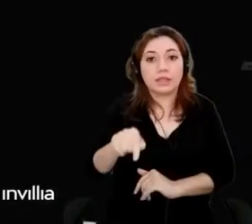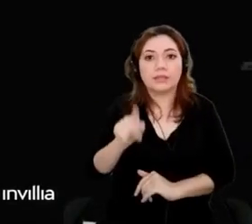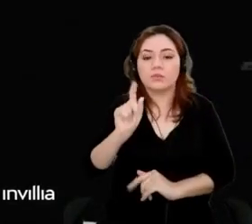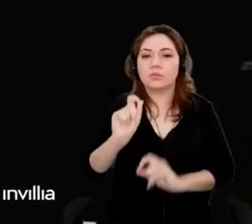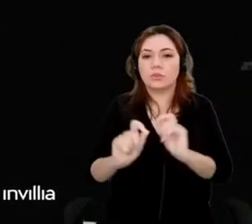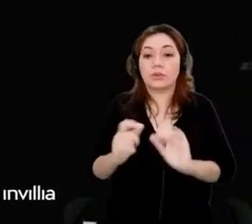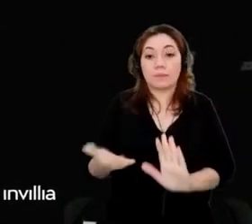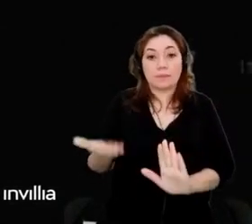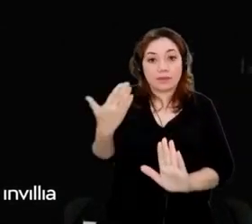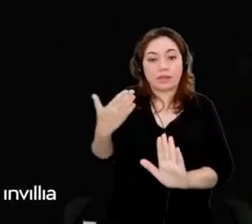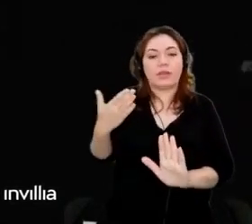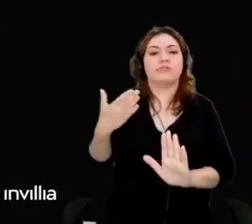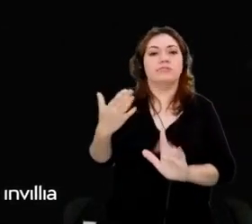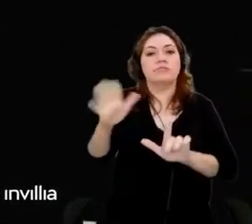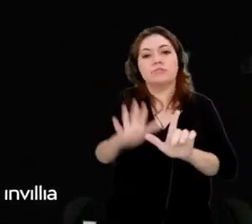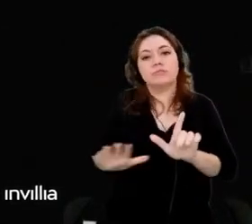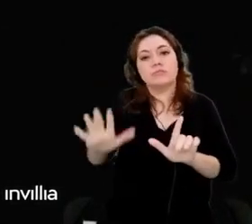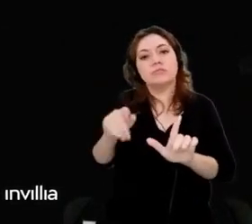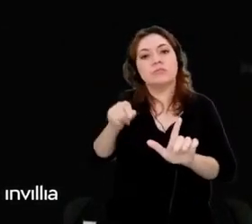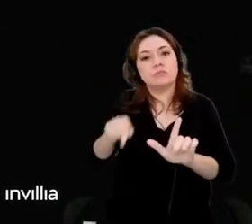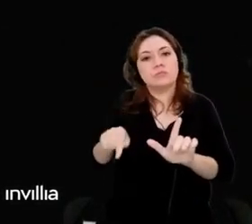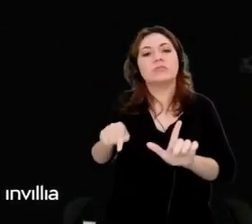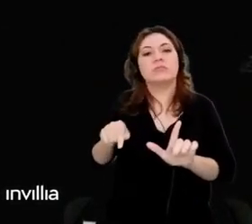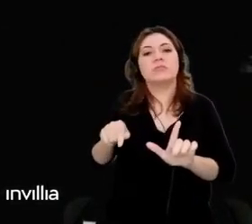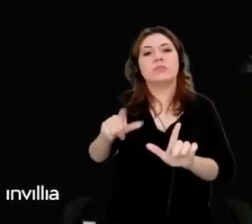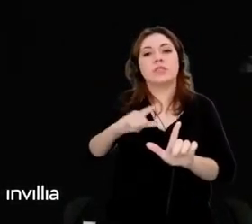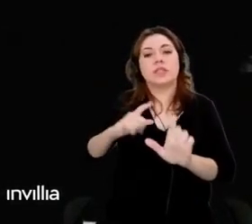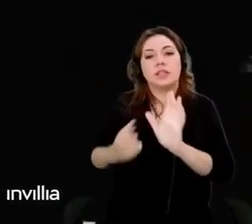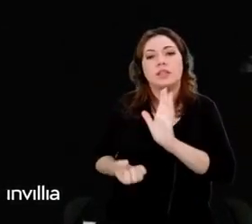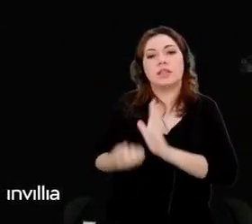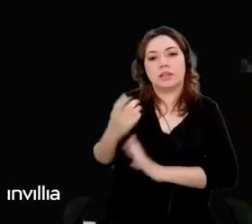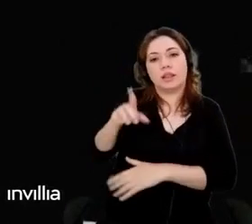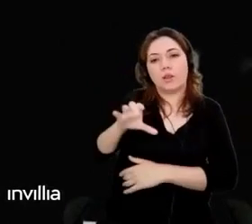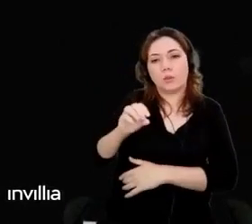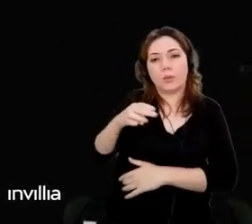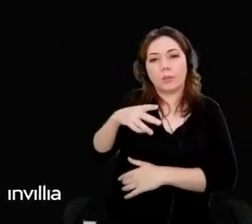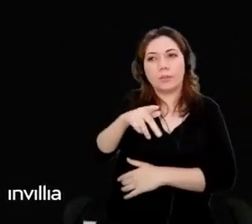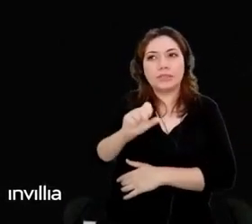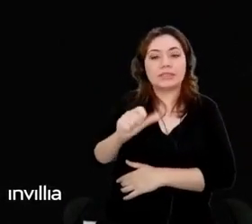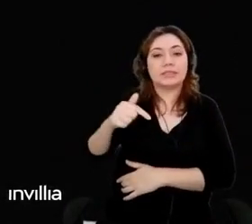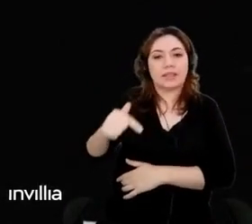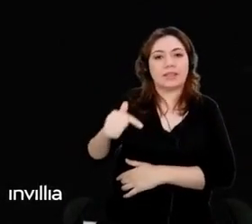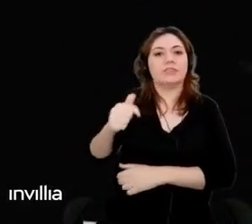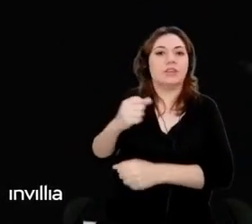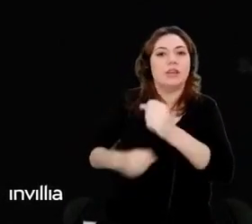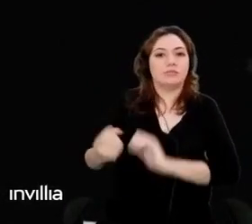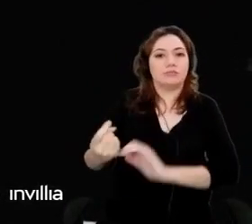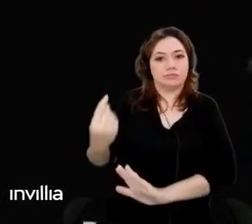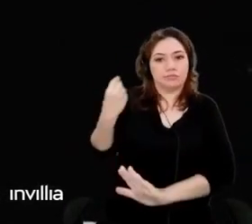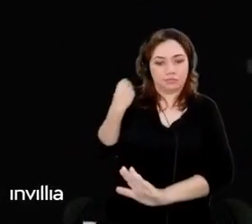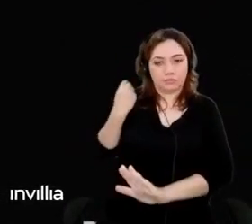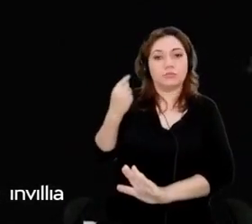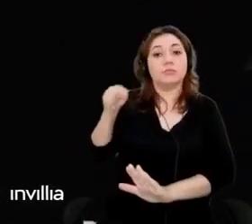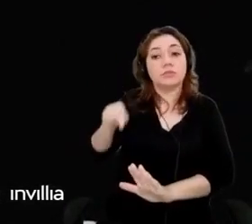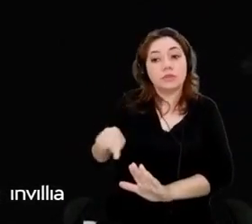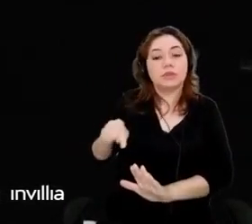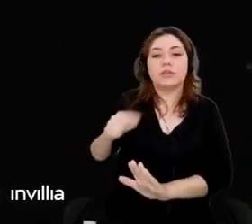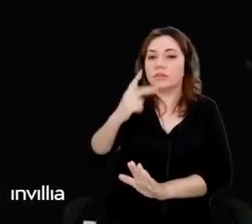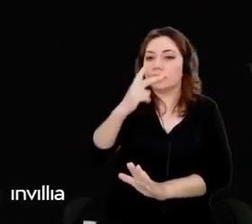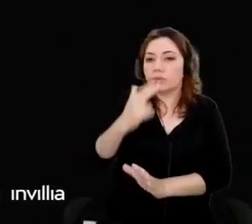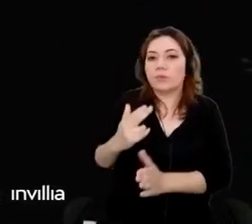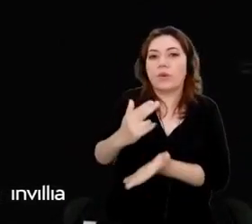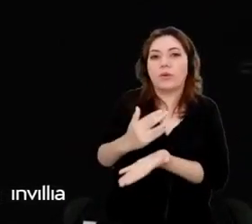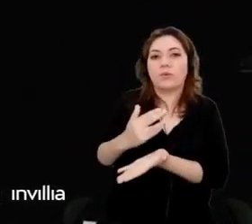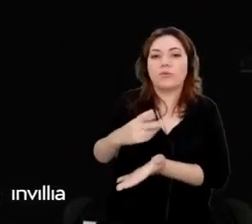developed by Compass team for the last seven years. Its original name, and some of you here used it, was